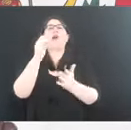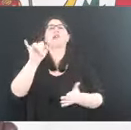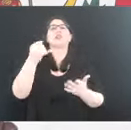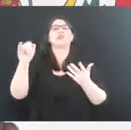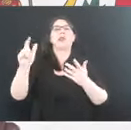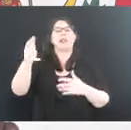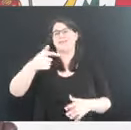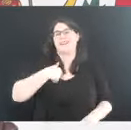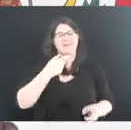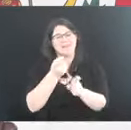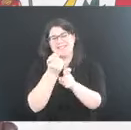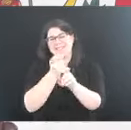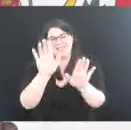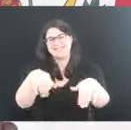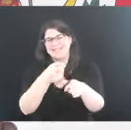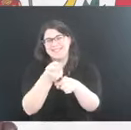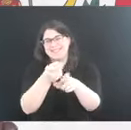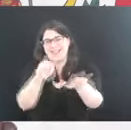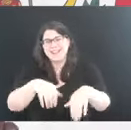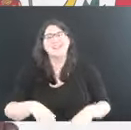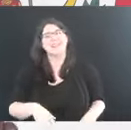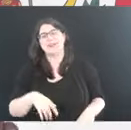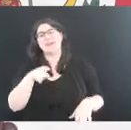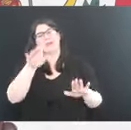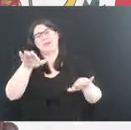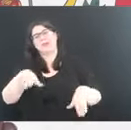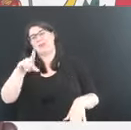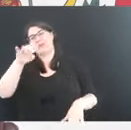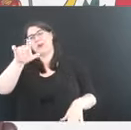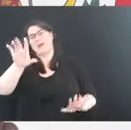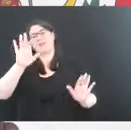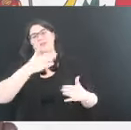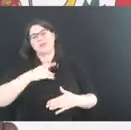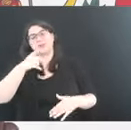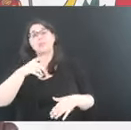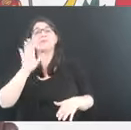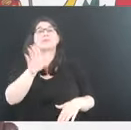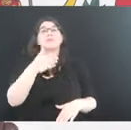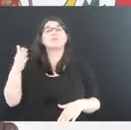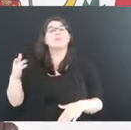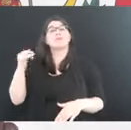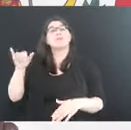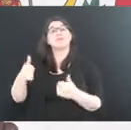and I'm just giving you a hard time. I'm just teasing you, Paul. You're great. I appreciate you. General Hoyer.